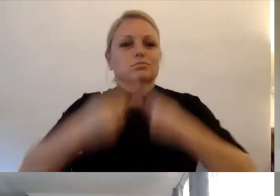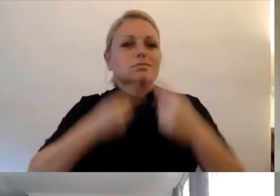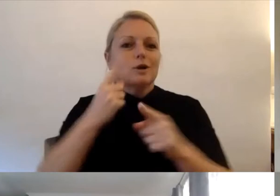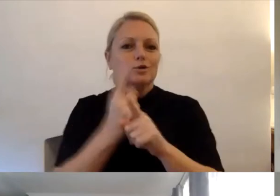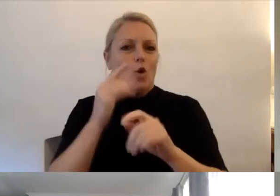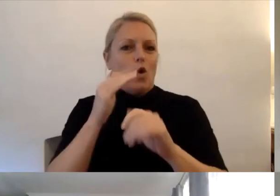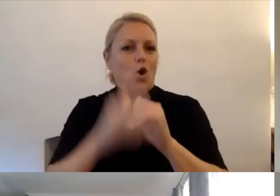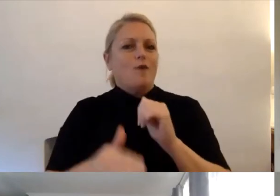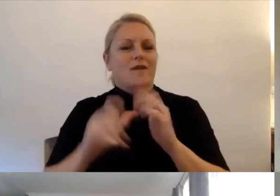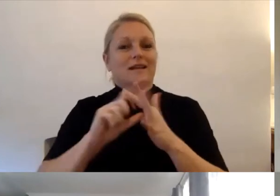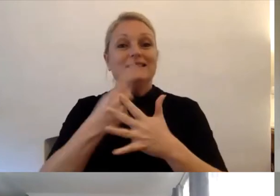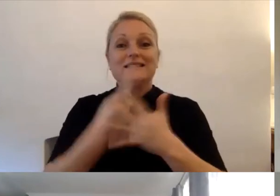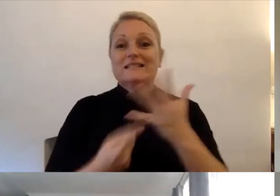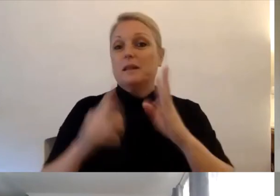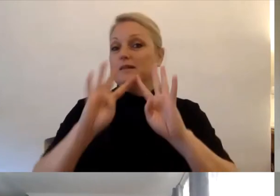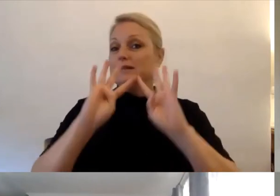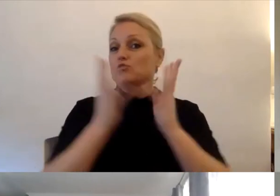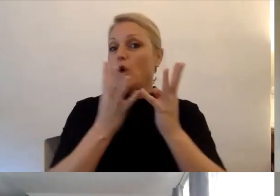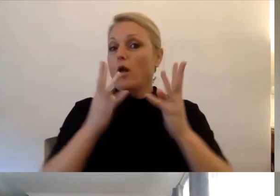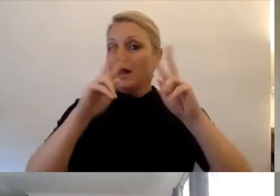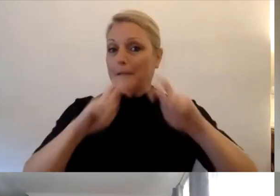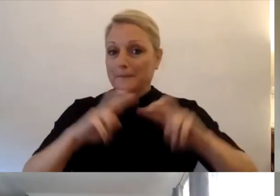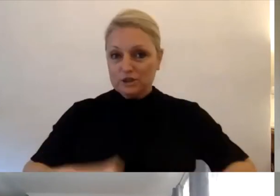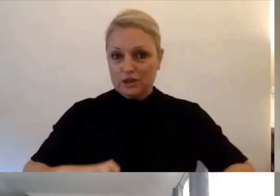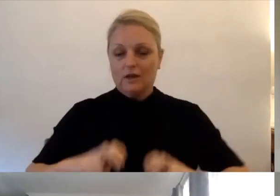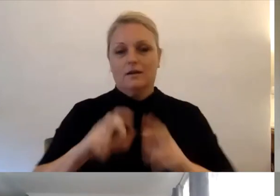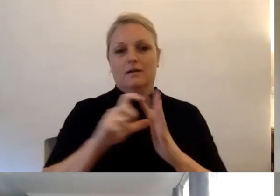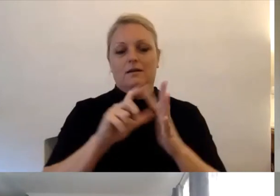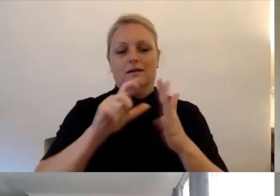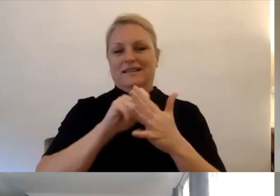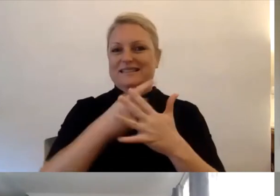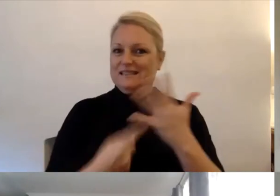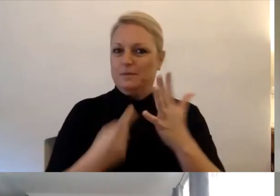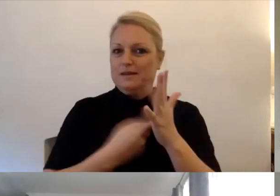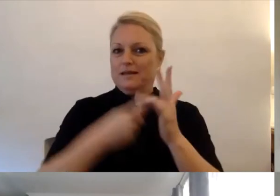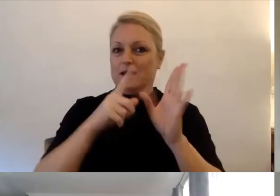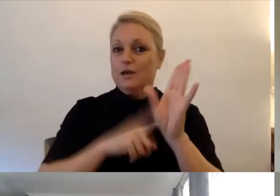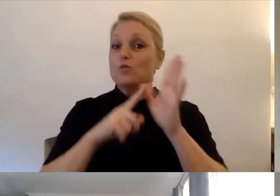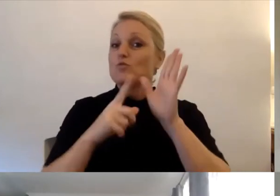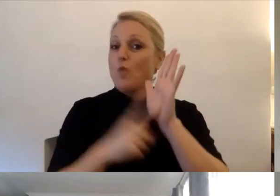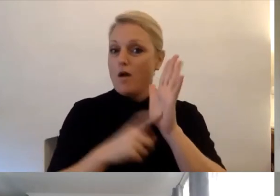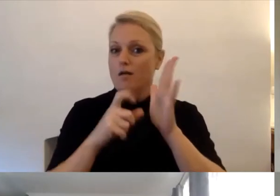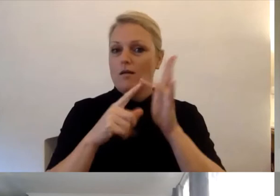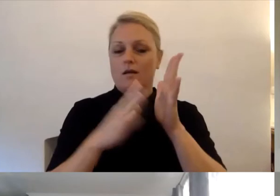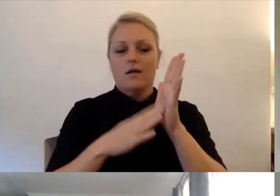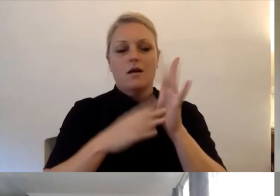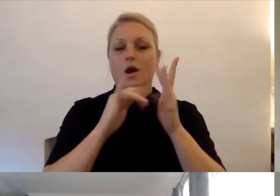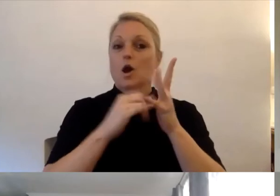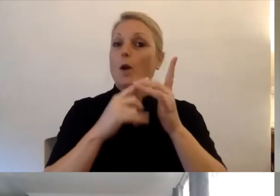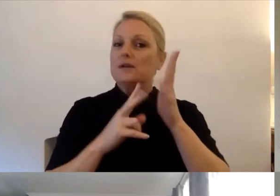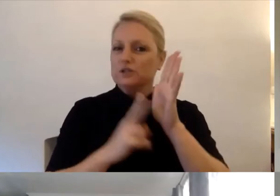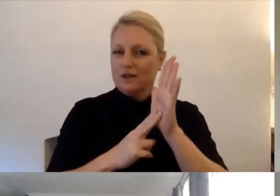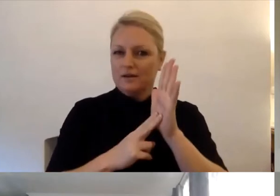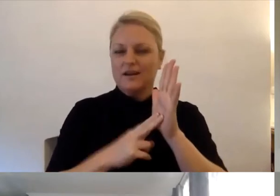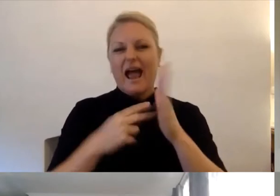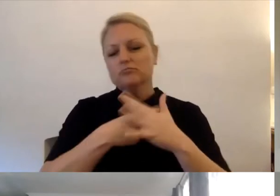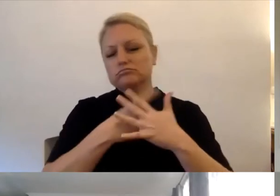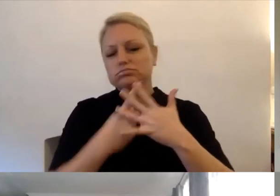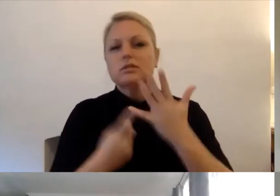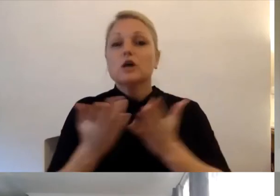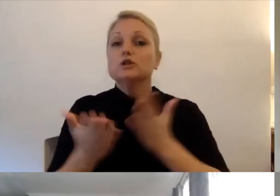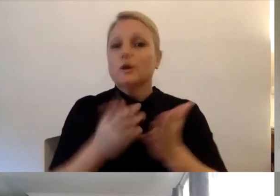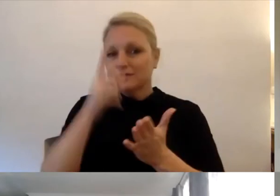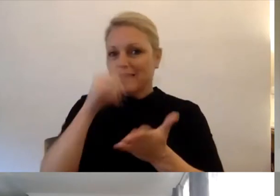services are available to support you. So DAXA Disability Advocacy and Complaints Service SA